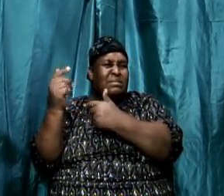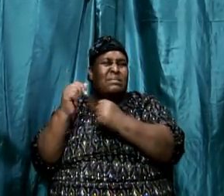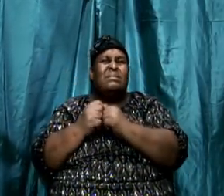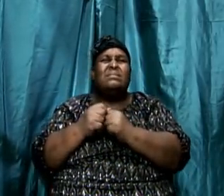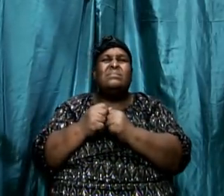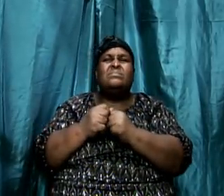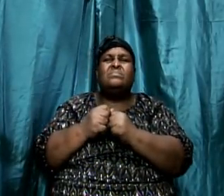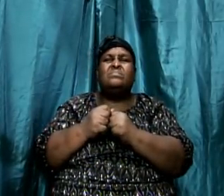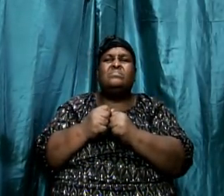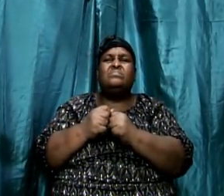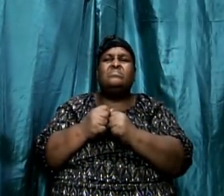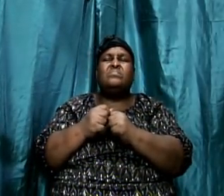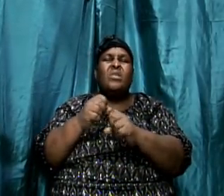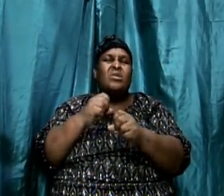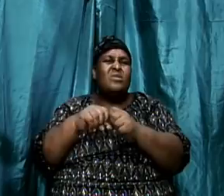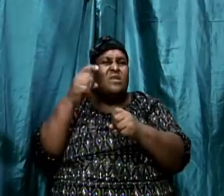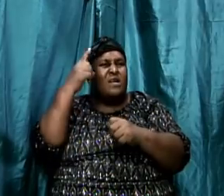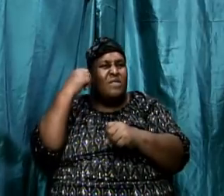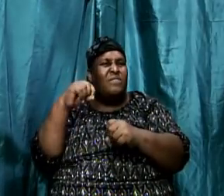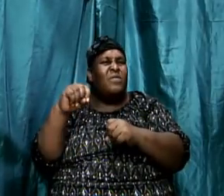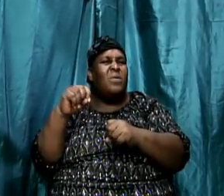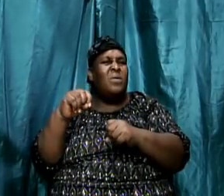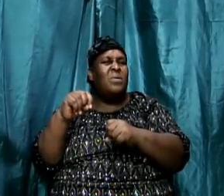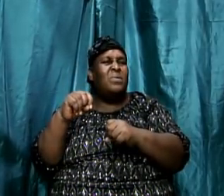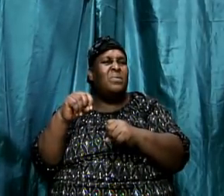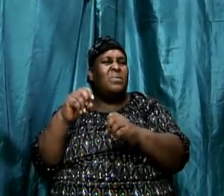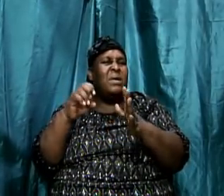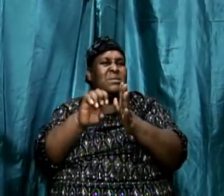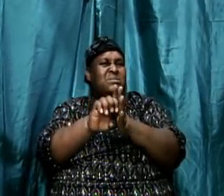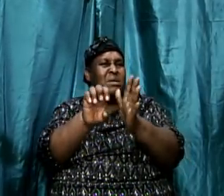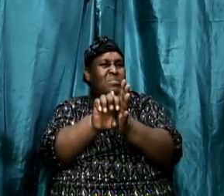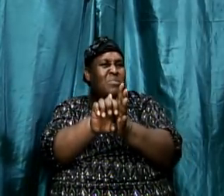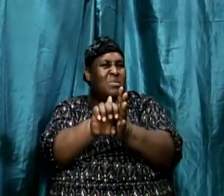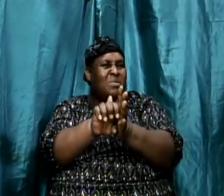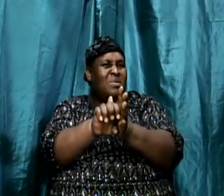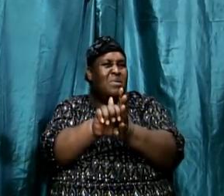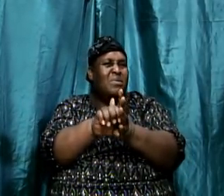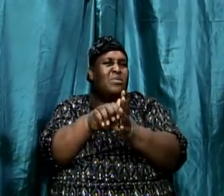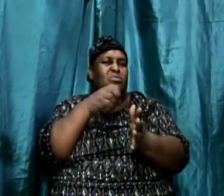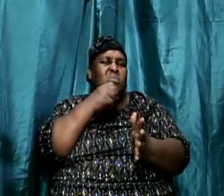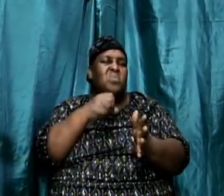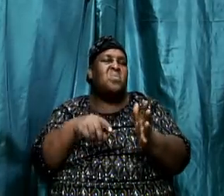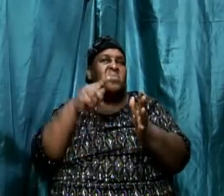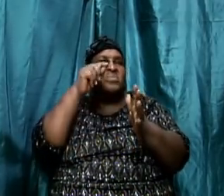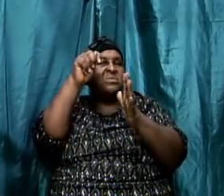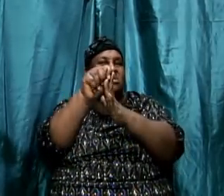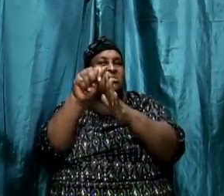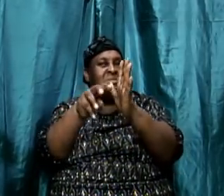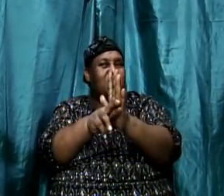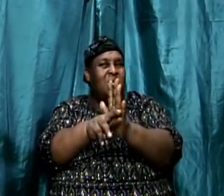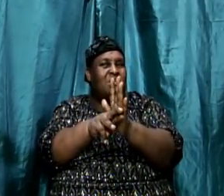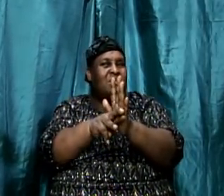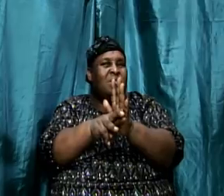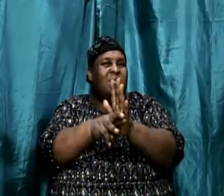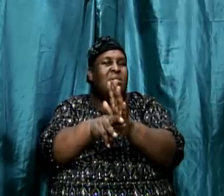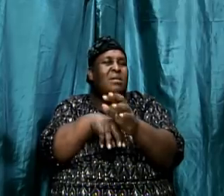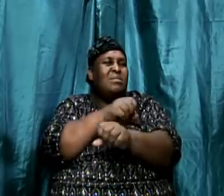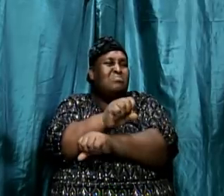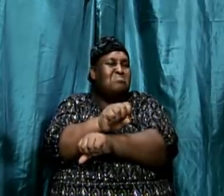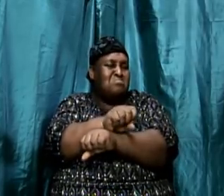So, for example, when you read the Old Testament and you see them under the Babylonians